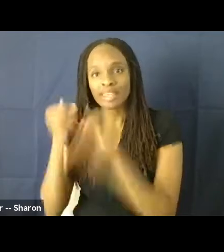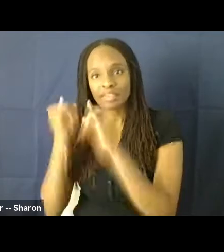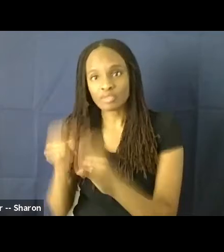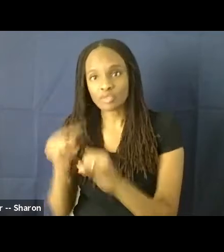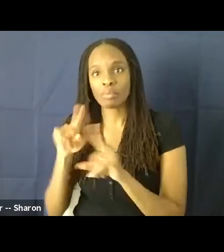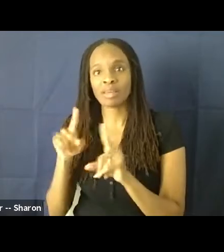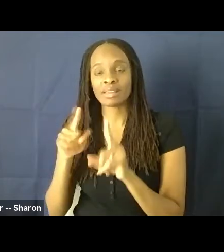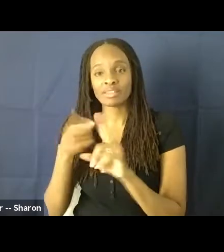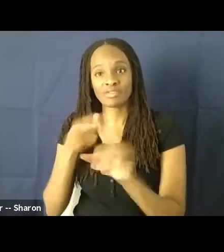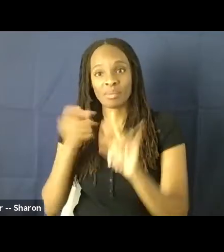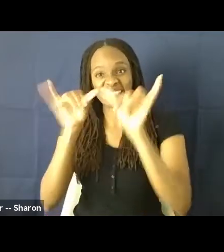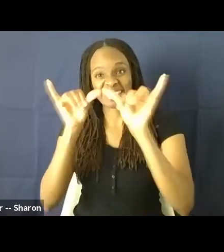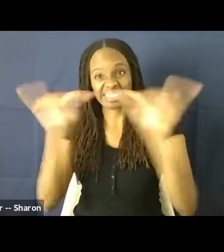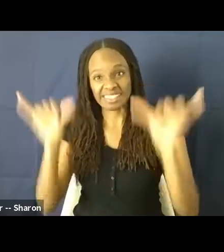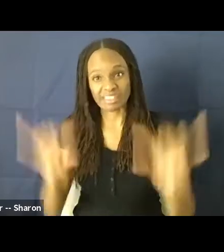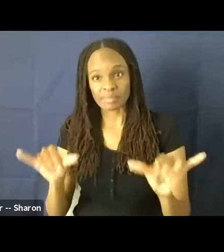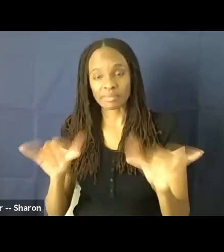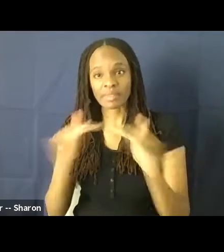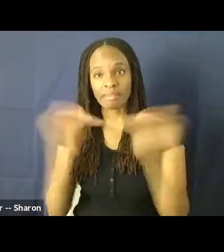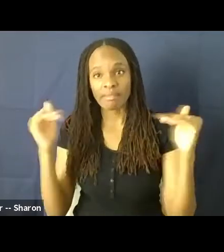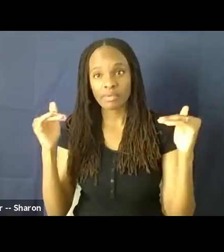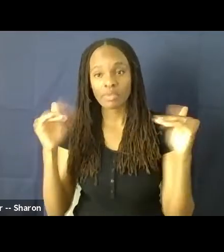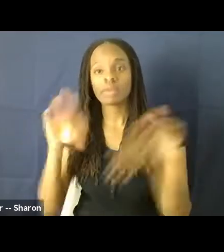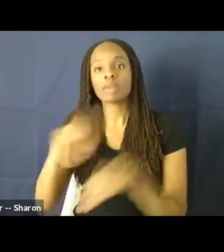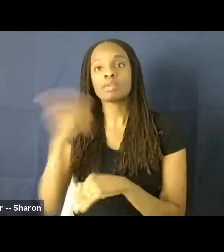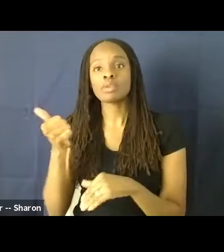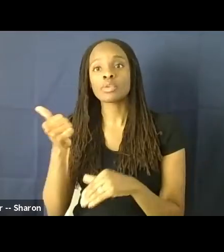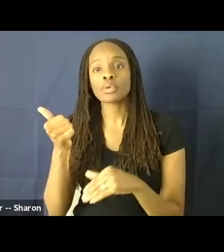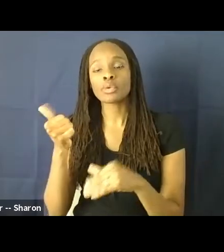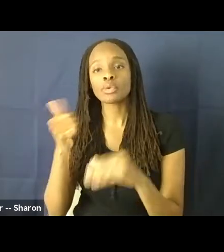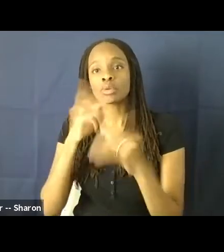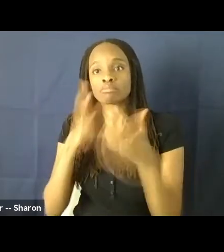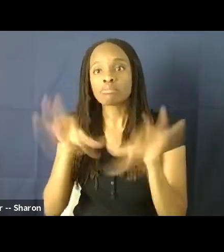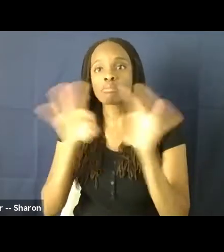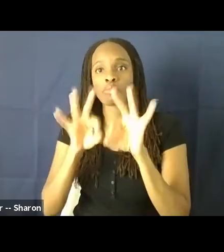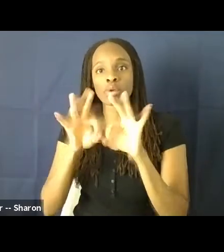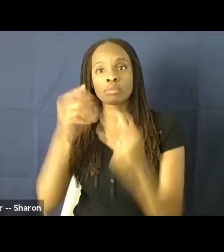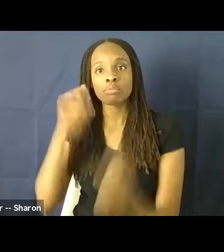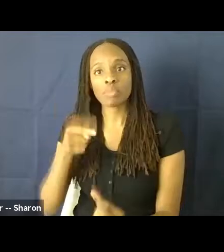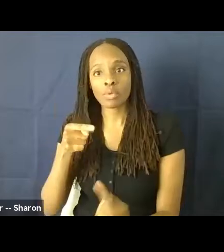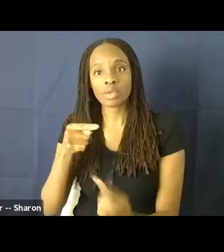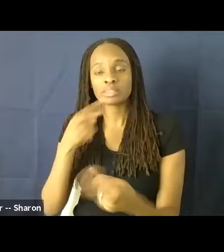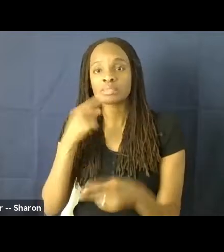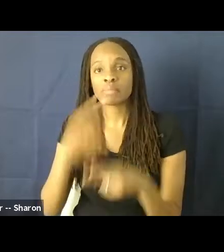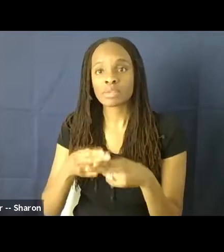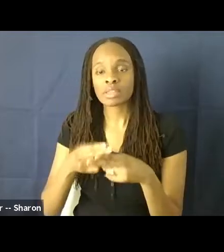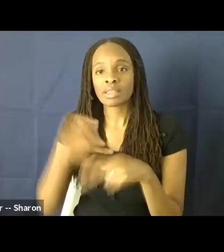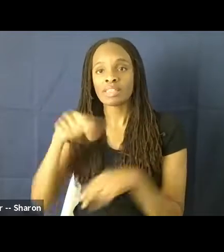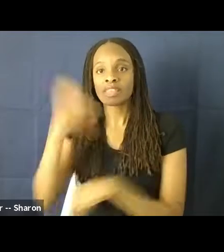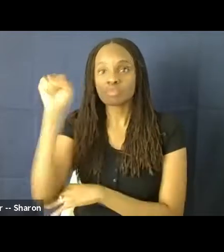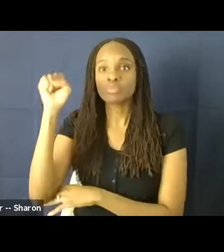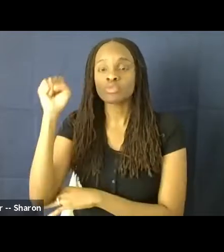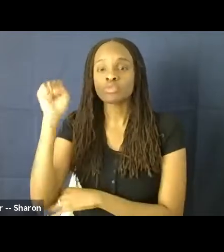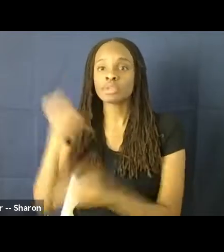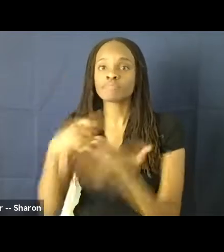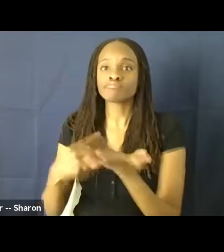systemic level. And then another important point to mention is this movement also talks about